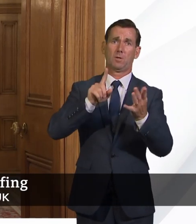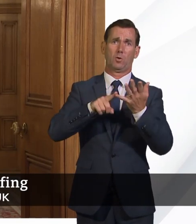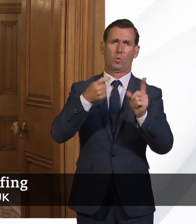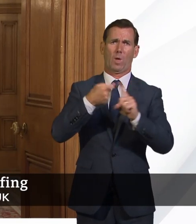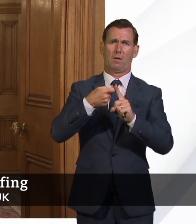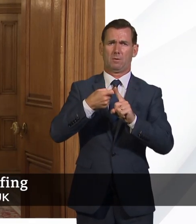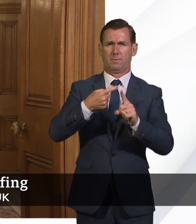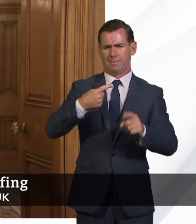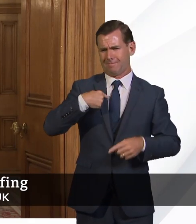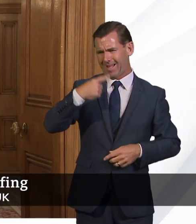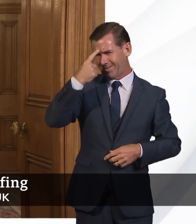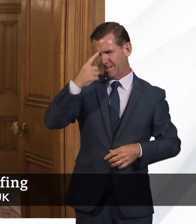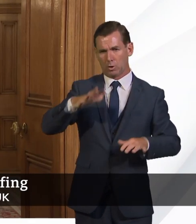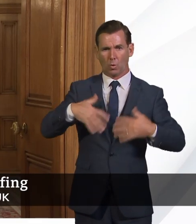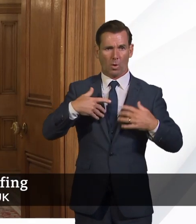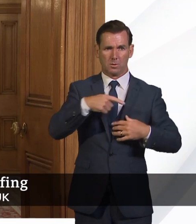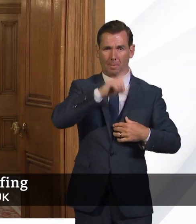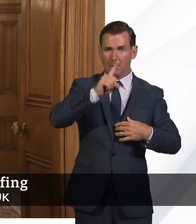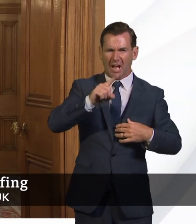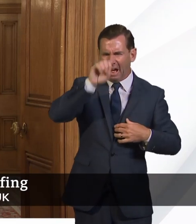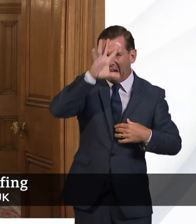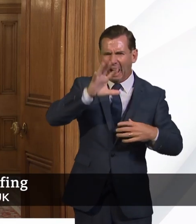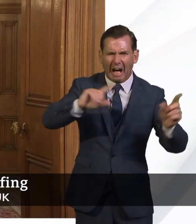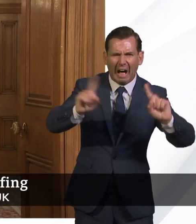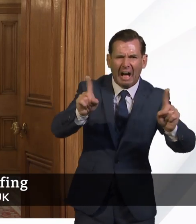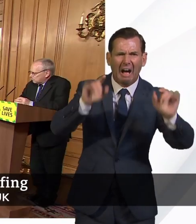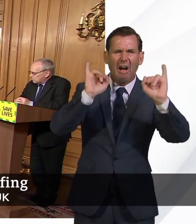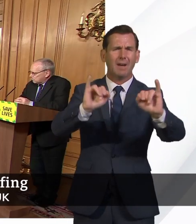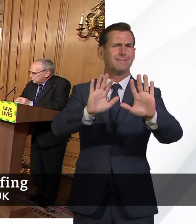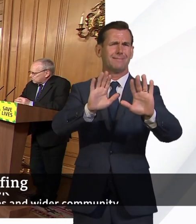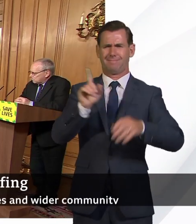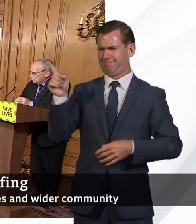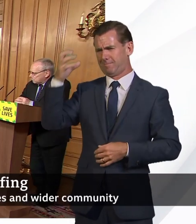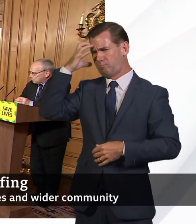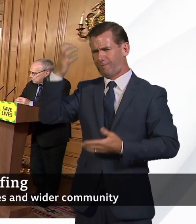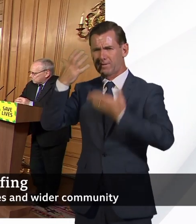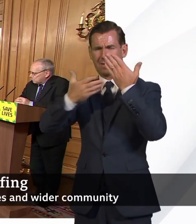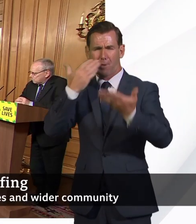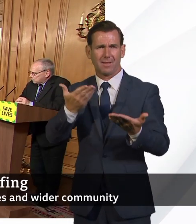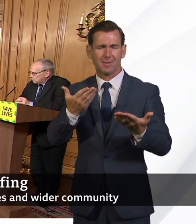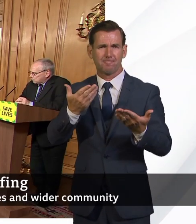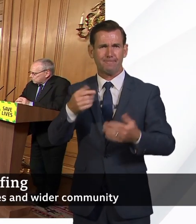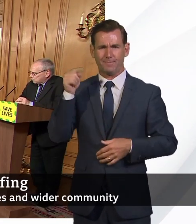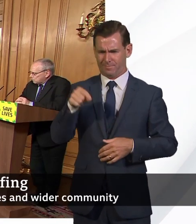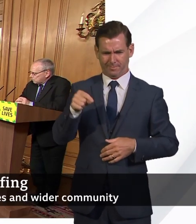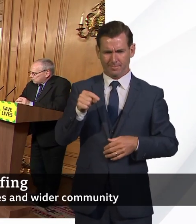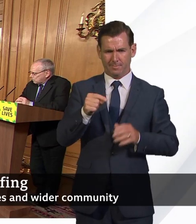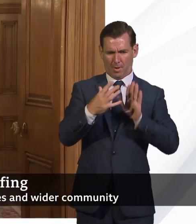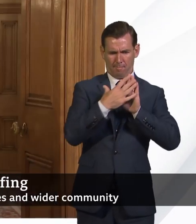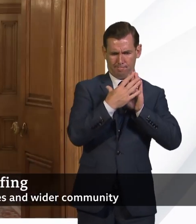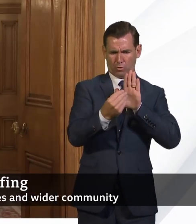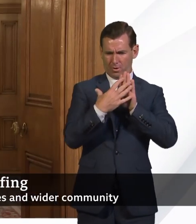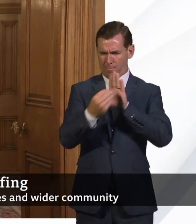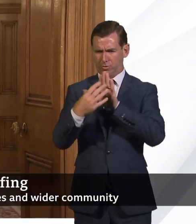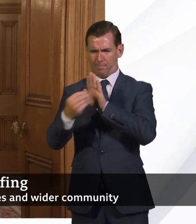And I think not to be over alarmed, because as Professor Stephen Powis has said, this was actually the top of